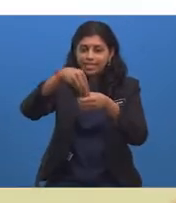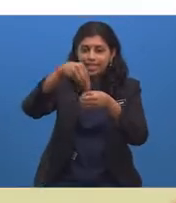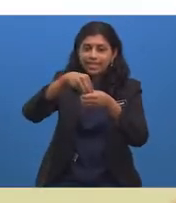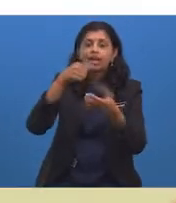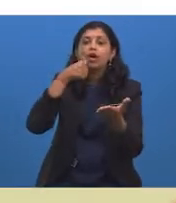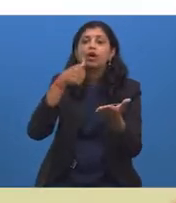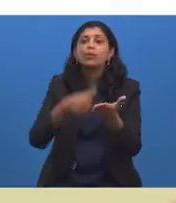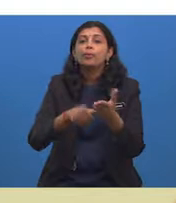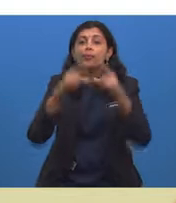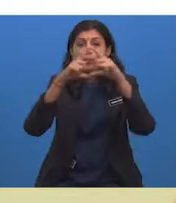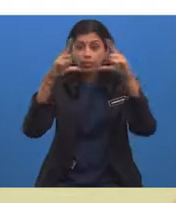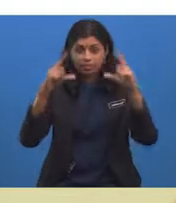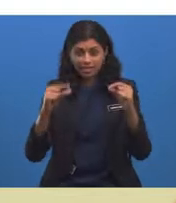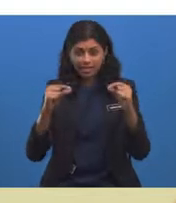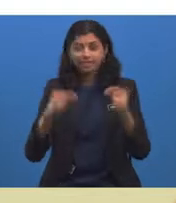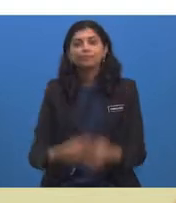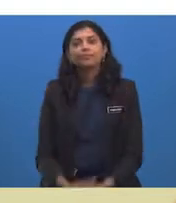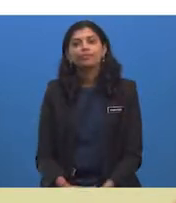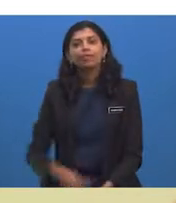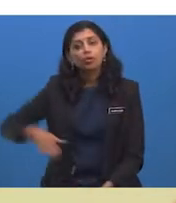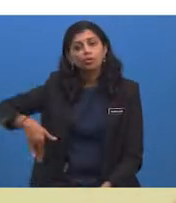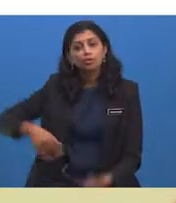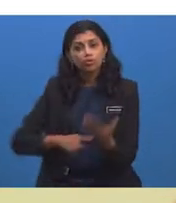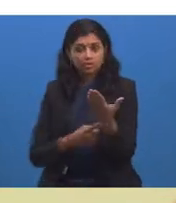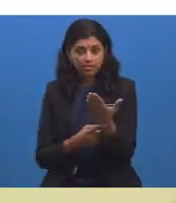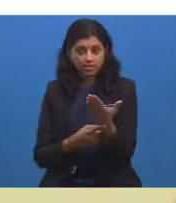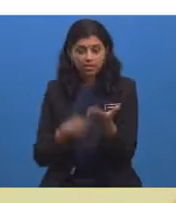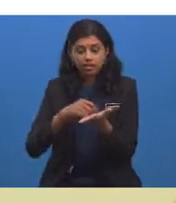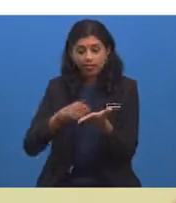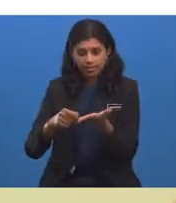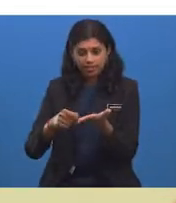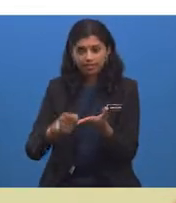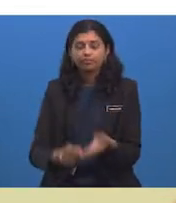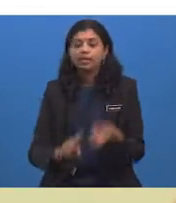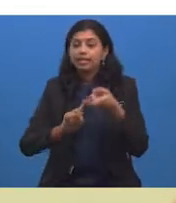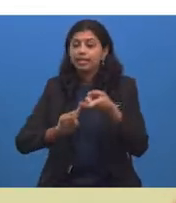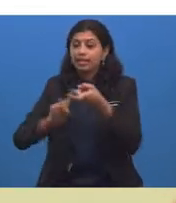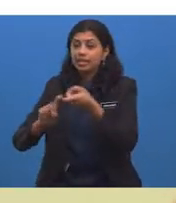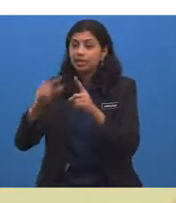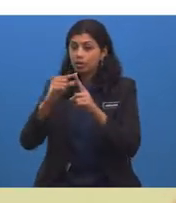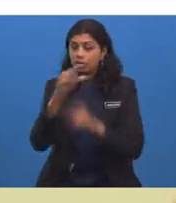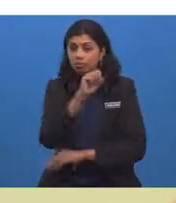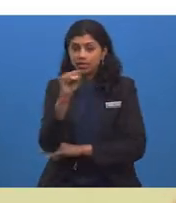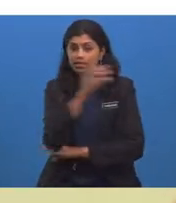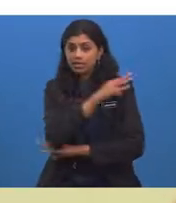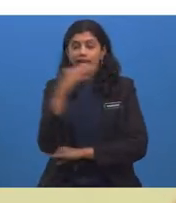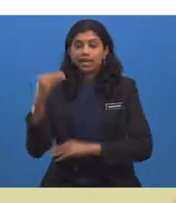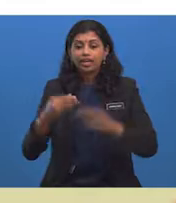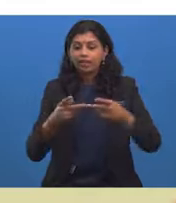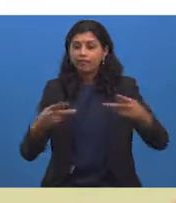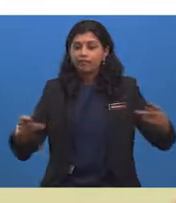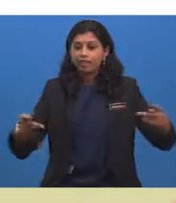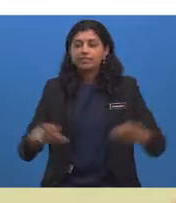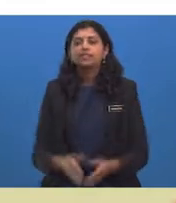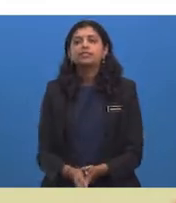So, before we start writing, let's check out some linking words and phrases that will help your writing